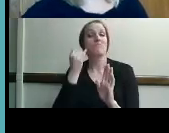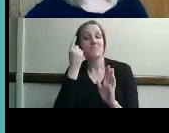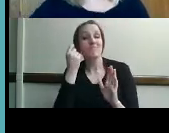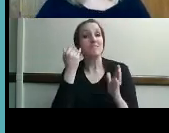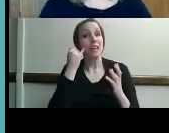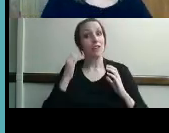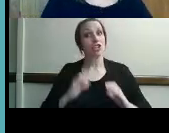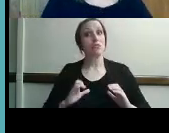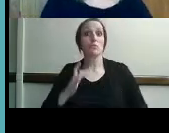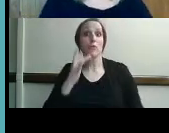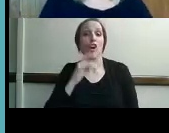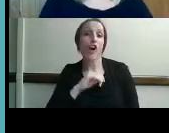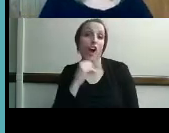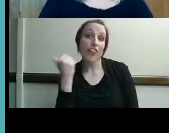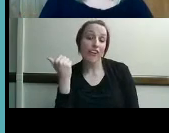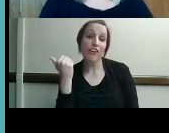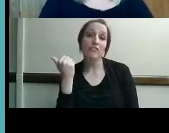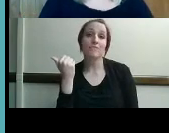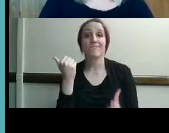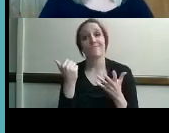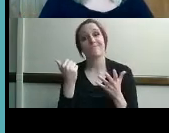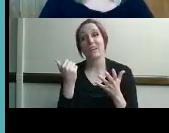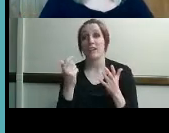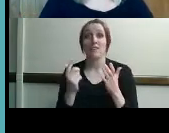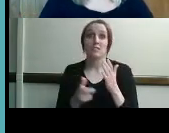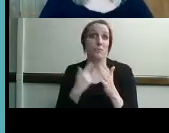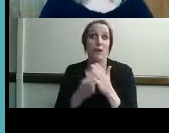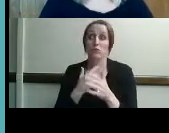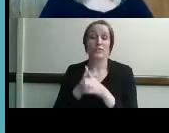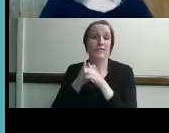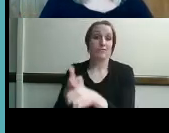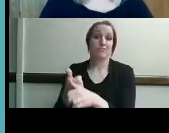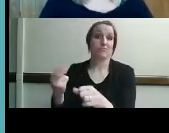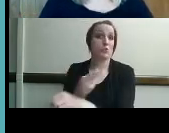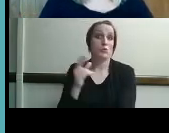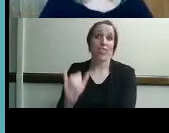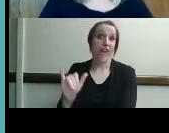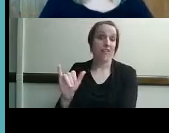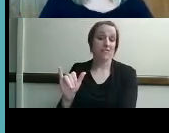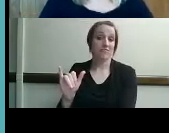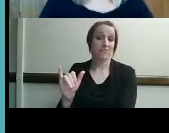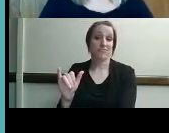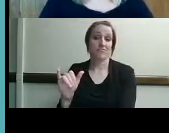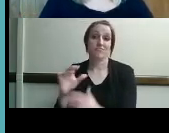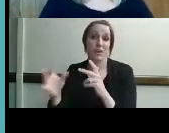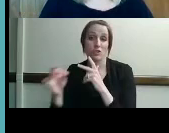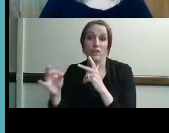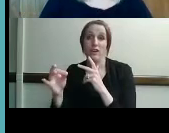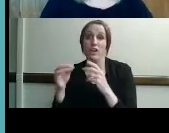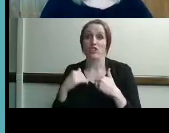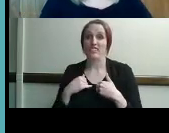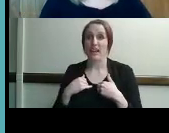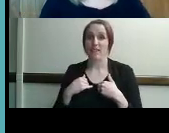using that different choice is the right choice and if you have the ones for backup in case that older